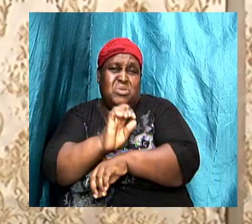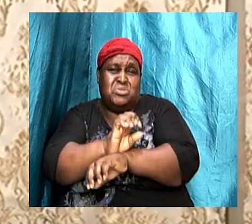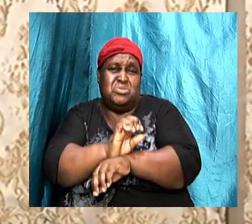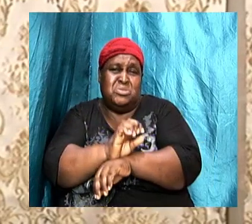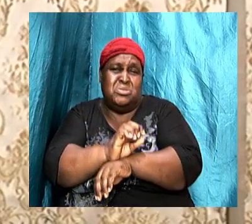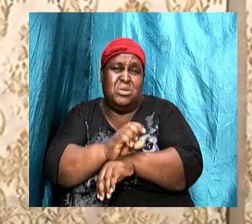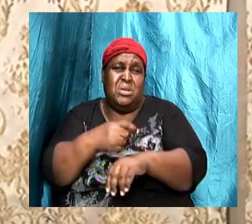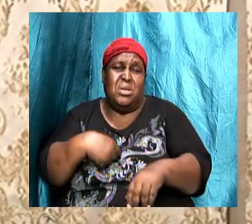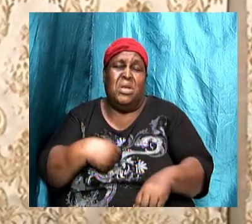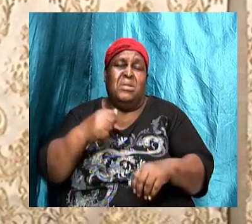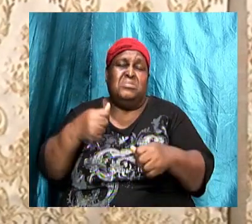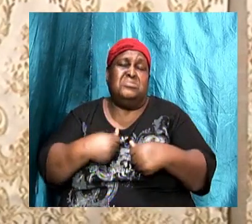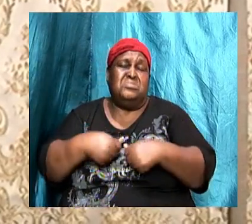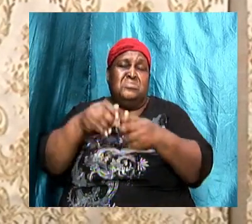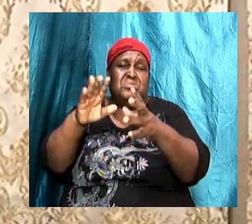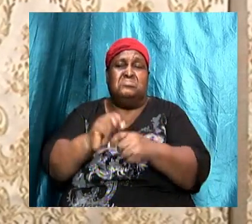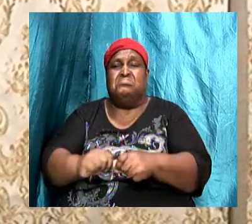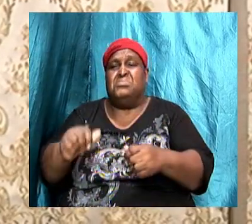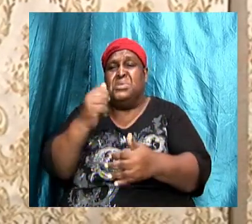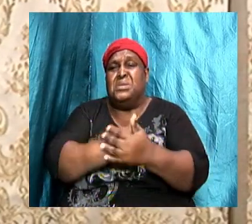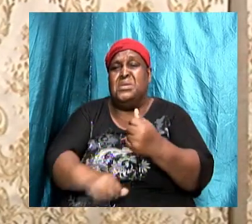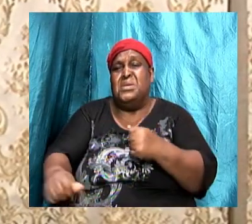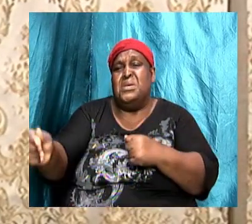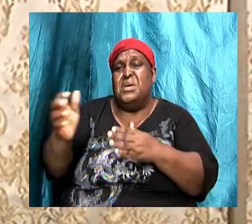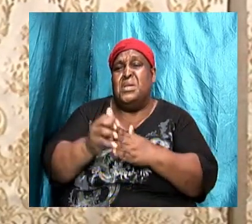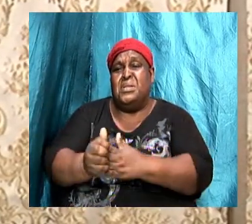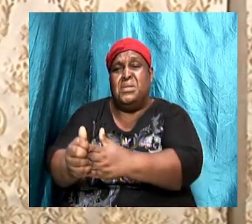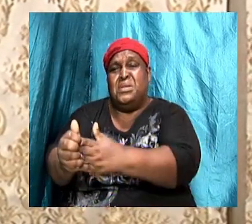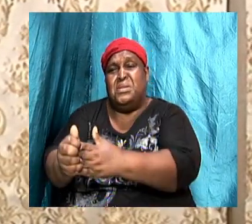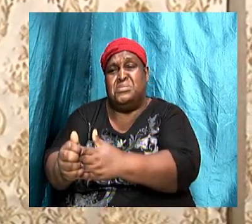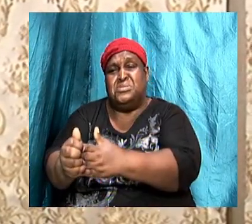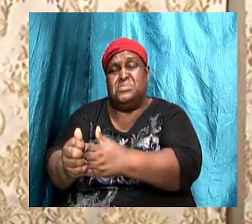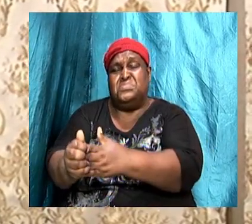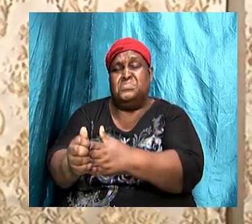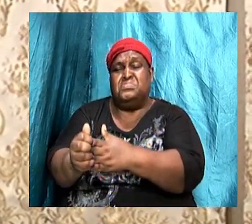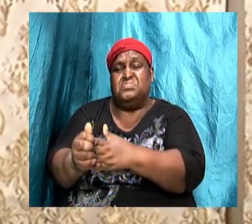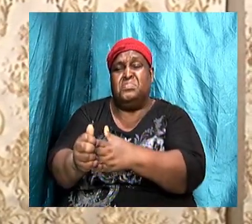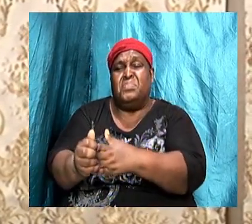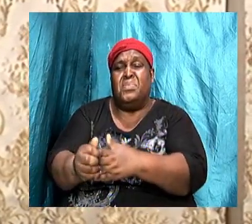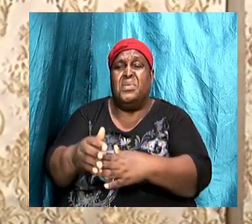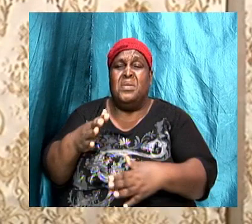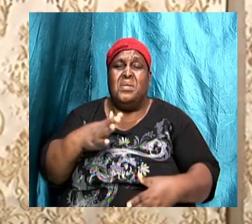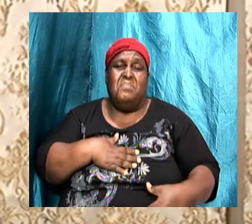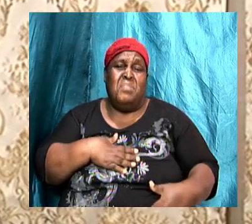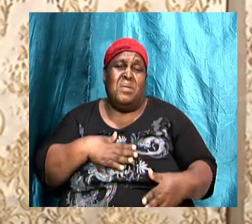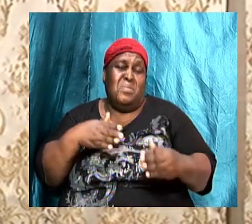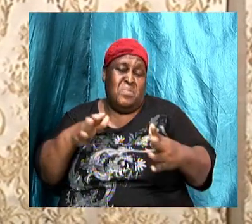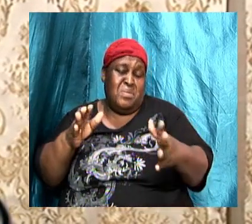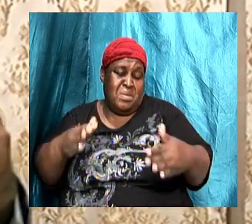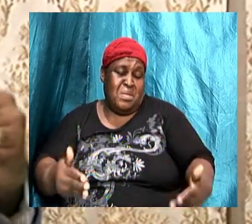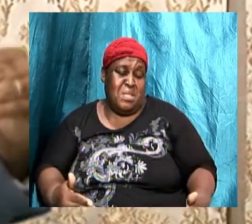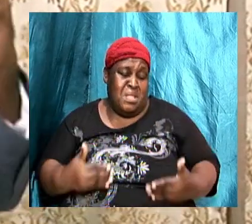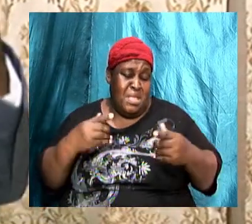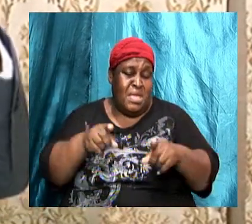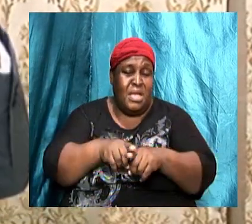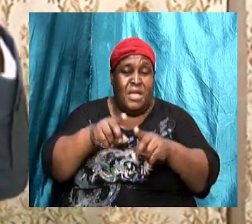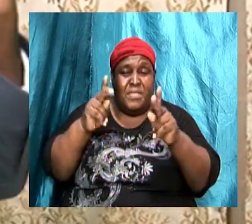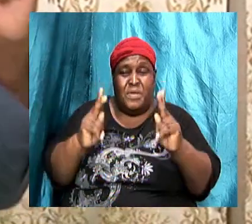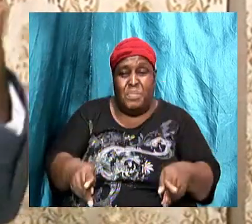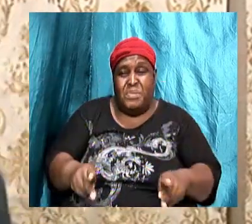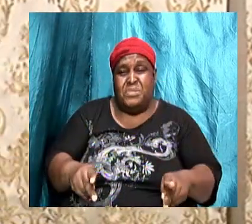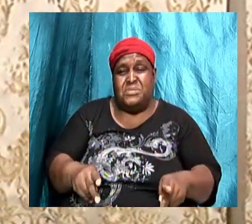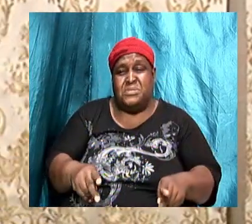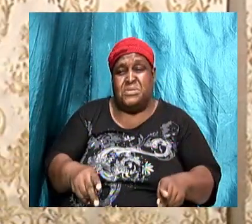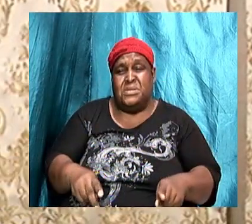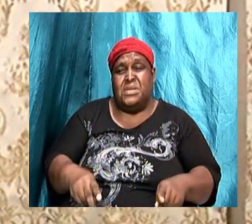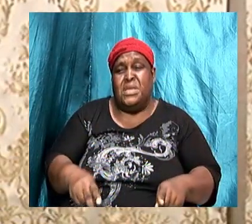subjecting myself to a certain kind of leadership and I therefore, my status in life as a person in a